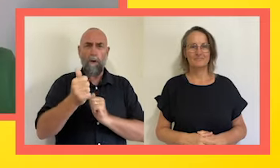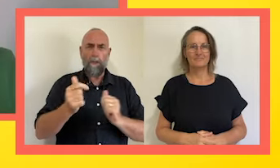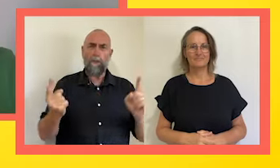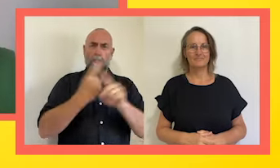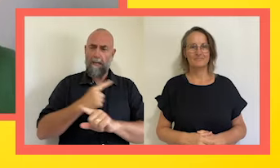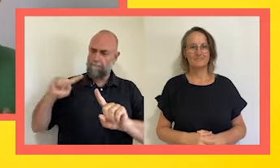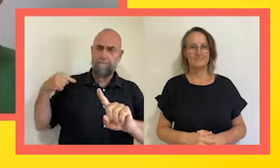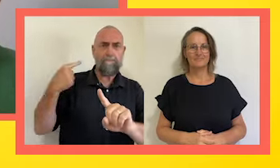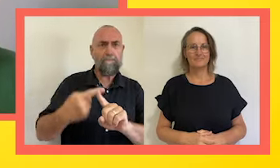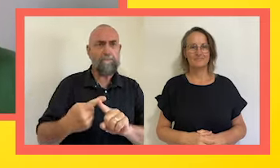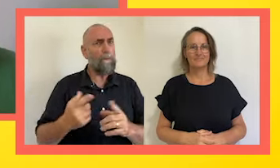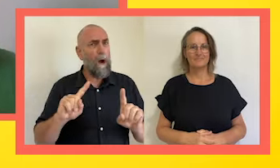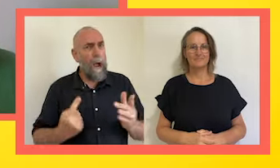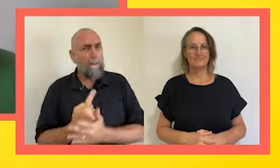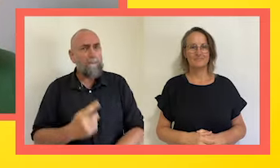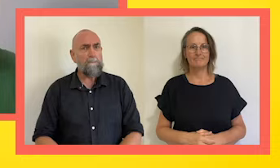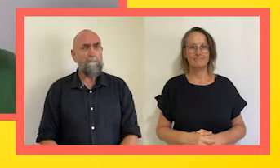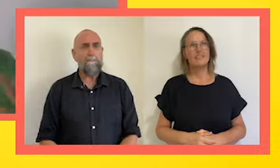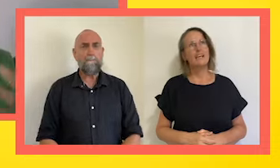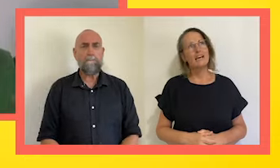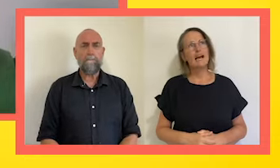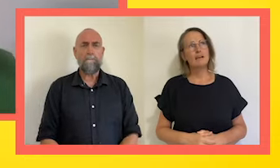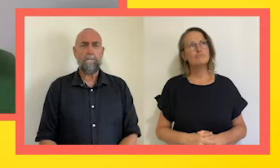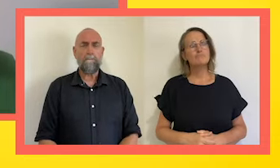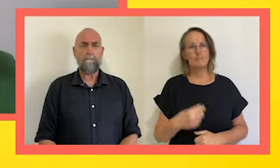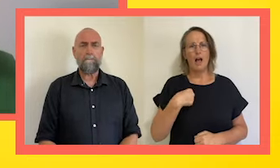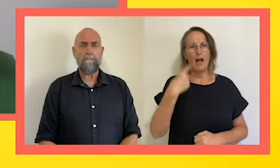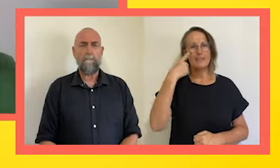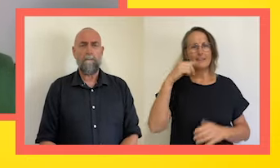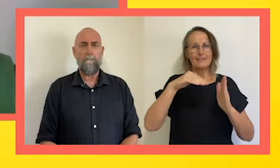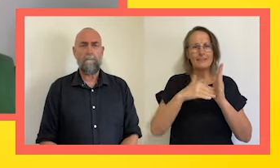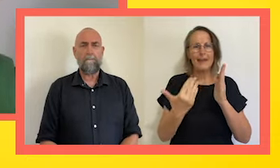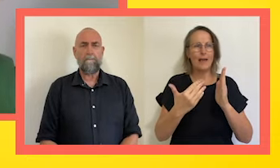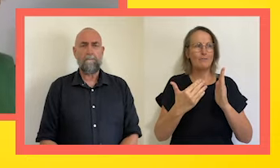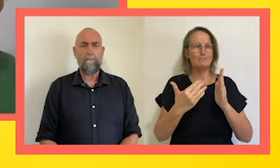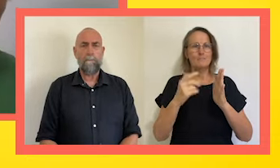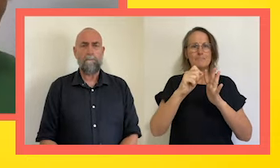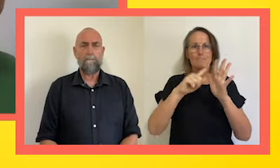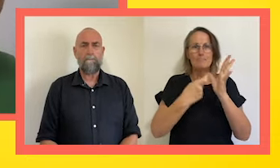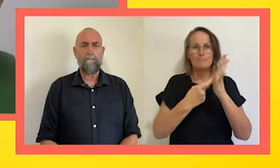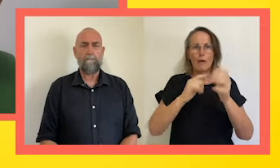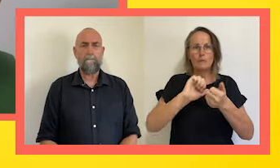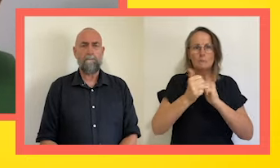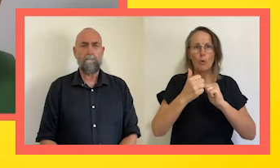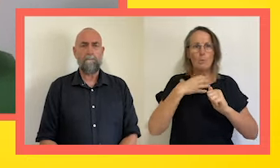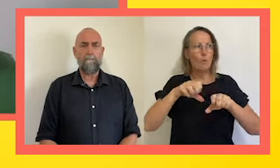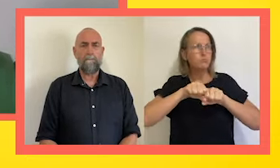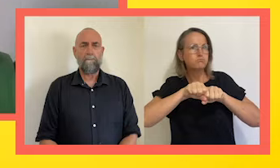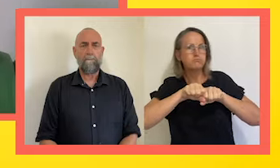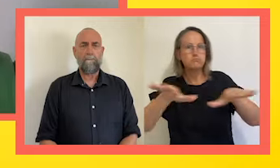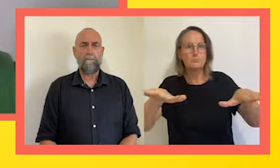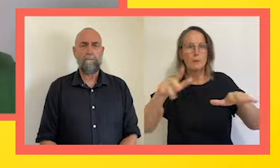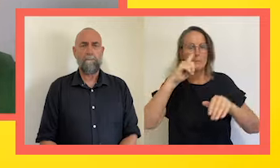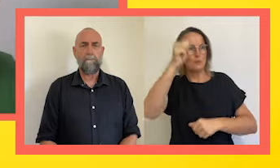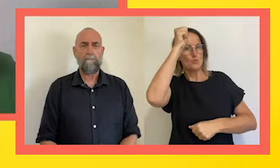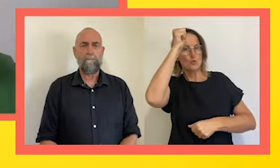I've really seen a change in the commercial side of things. We're seeing now the Paralympics